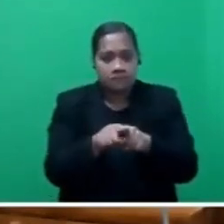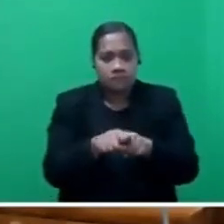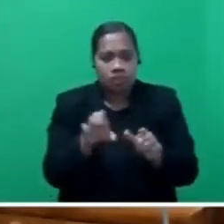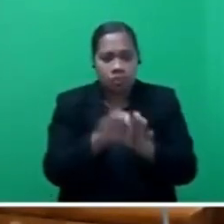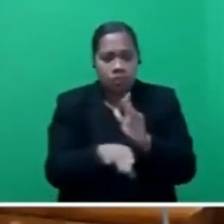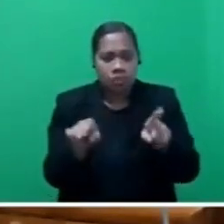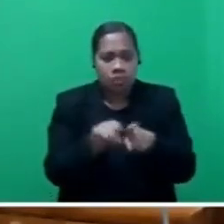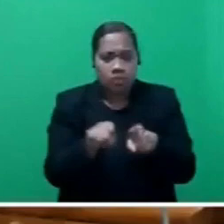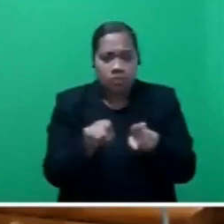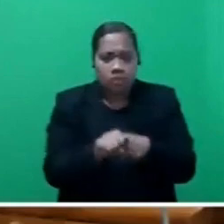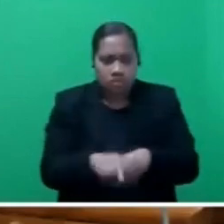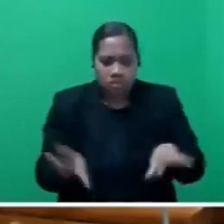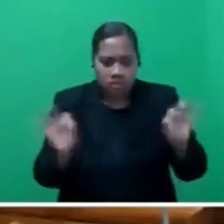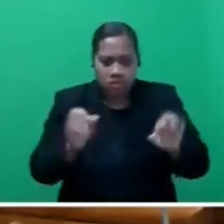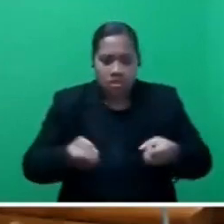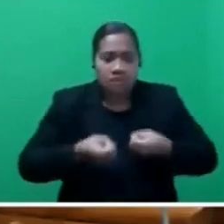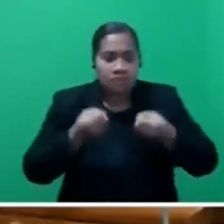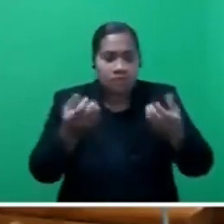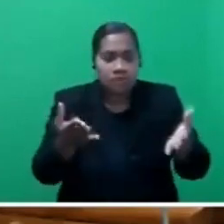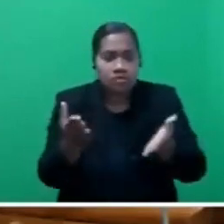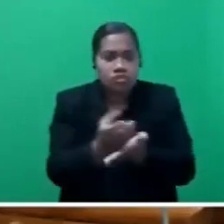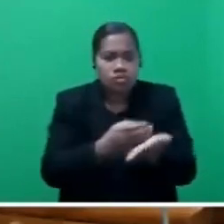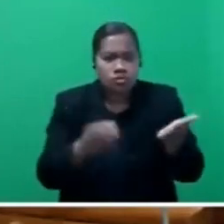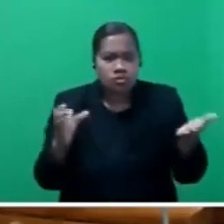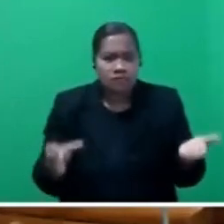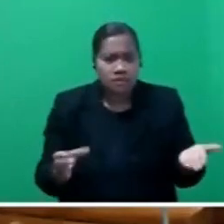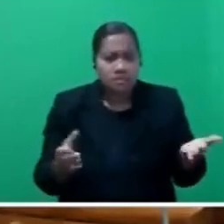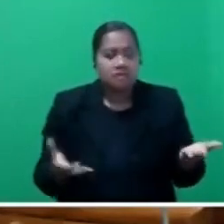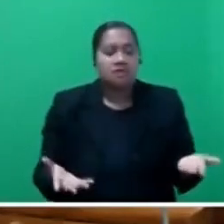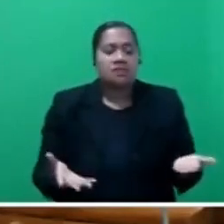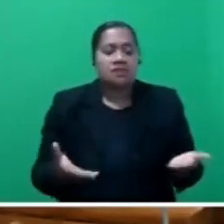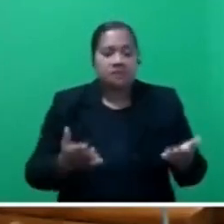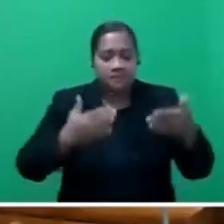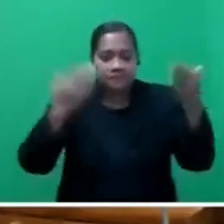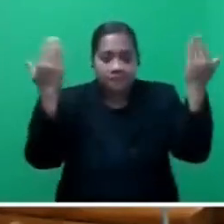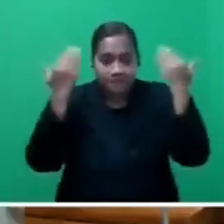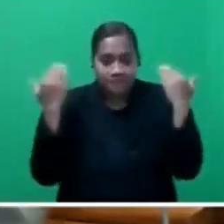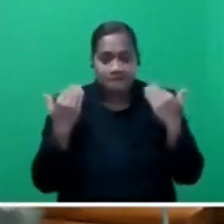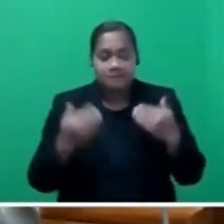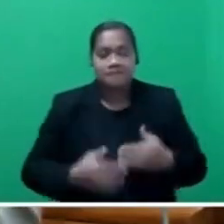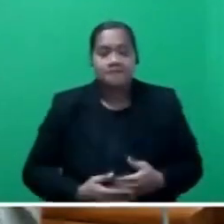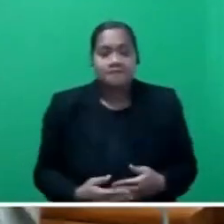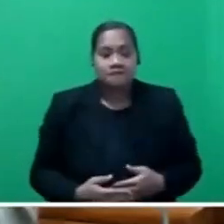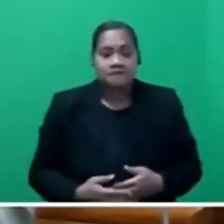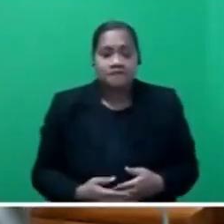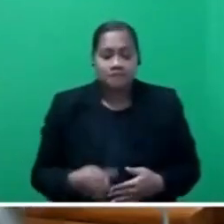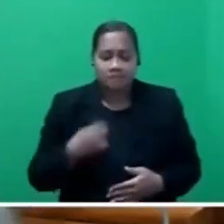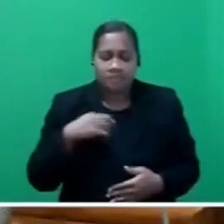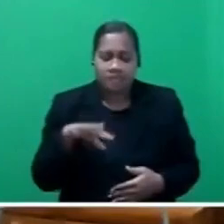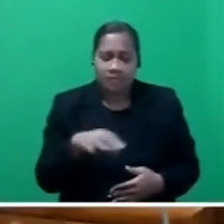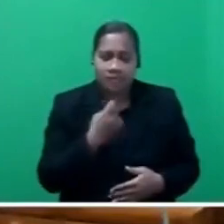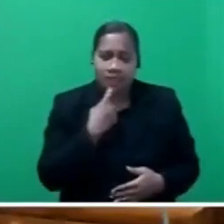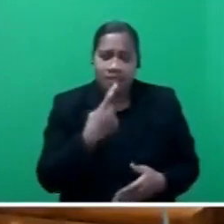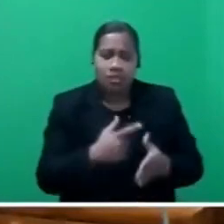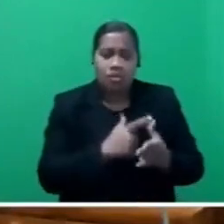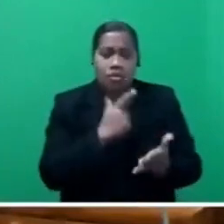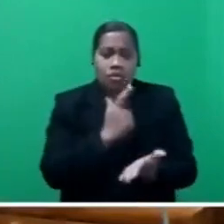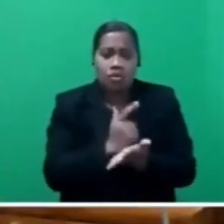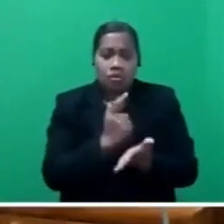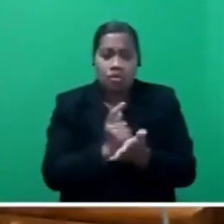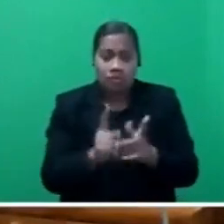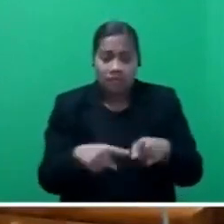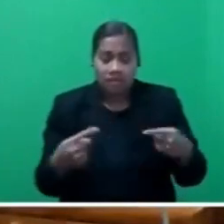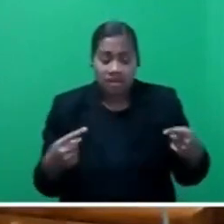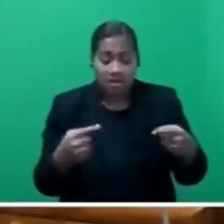So nothing has been passed on to consumers. Mr Speaker, I must say that a lot of things that the opposition